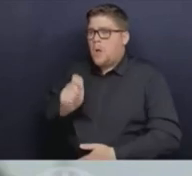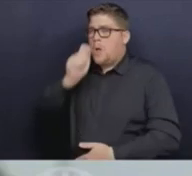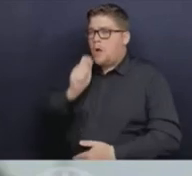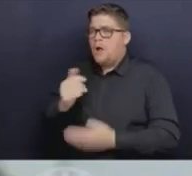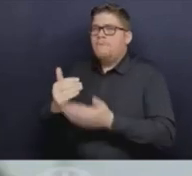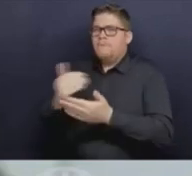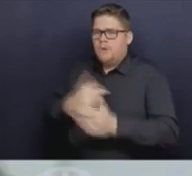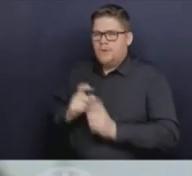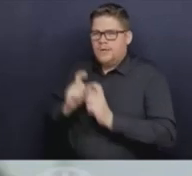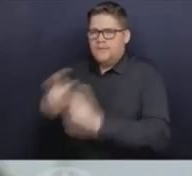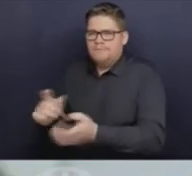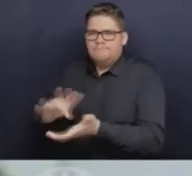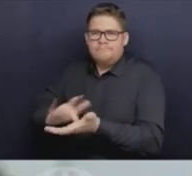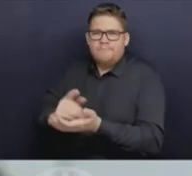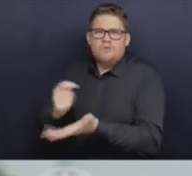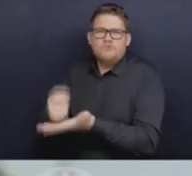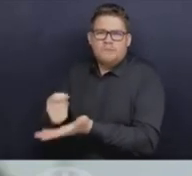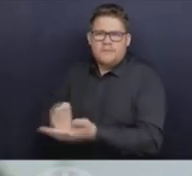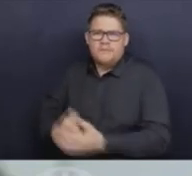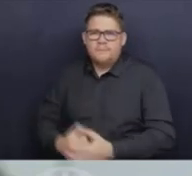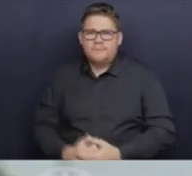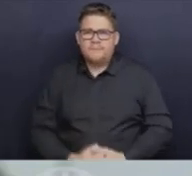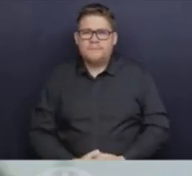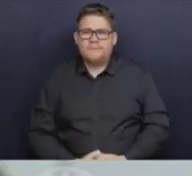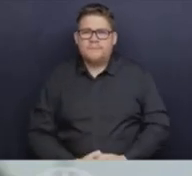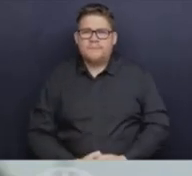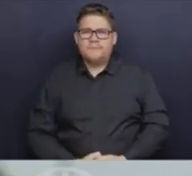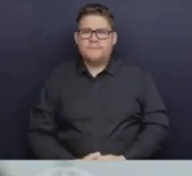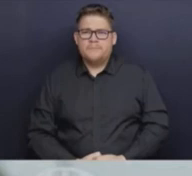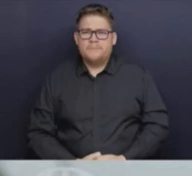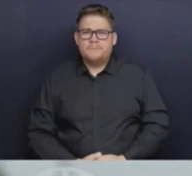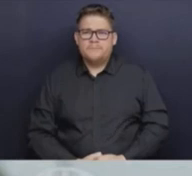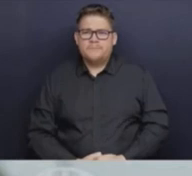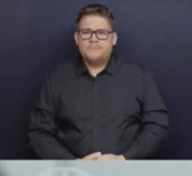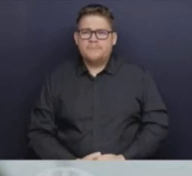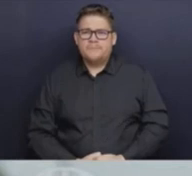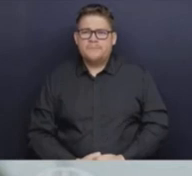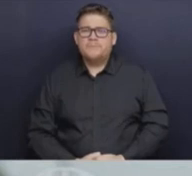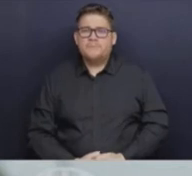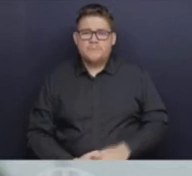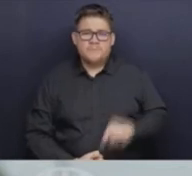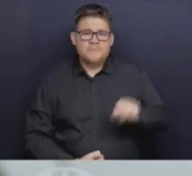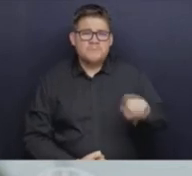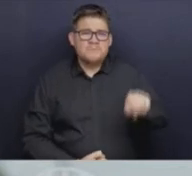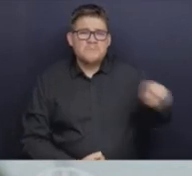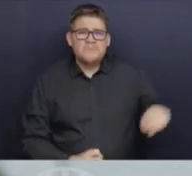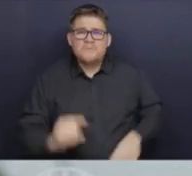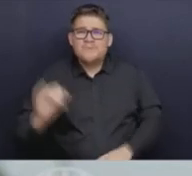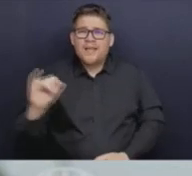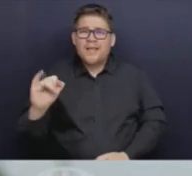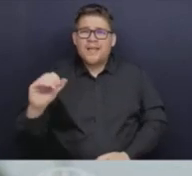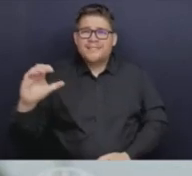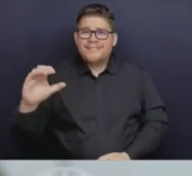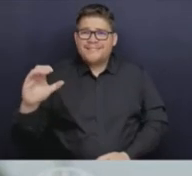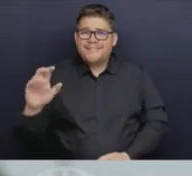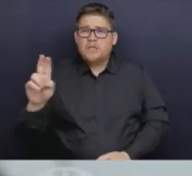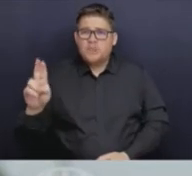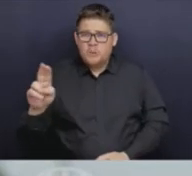data for COVID. It's taken a long time to get that. That's not something that we have historically had for every other